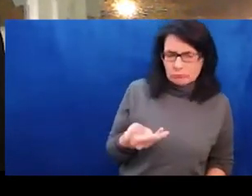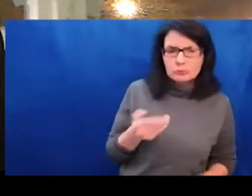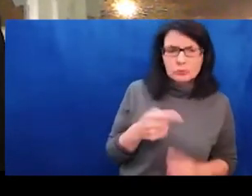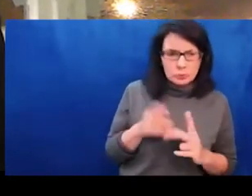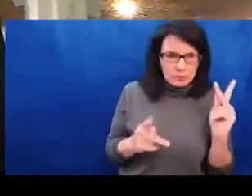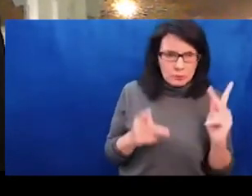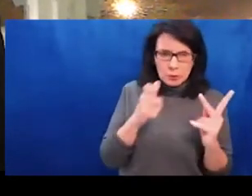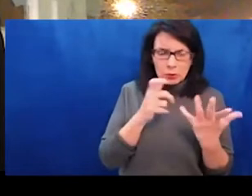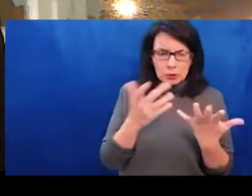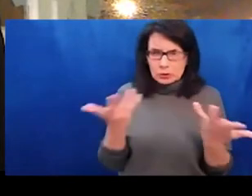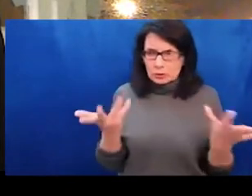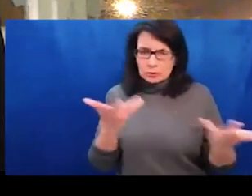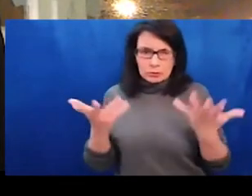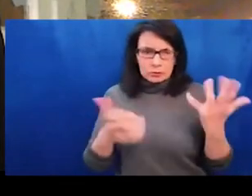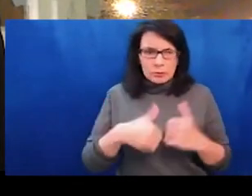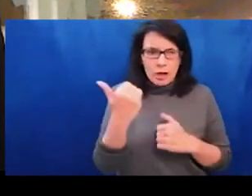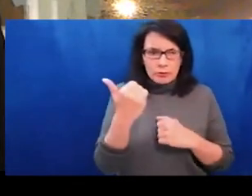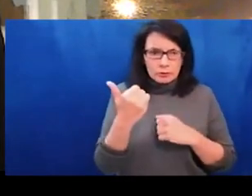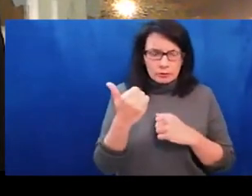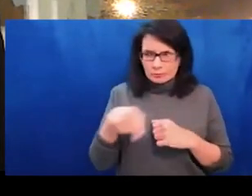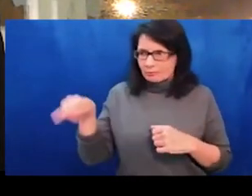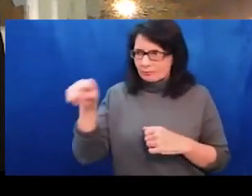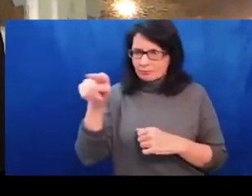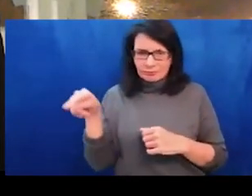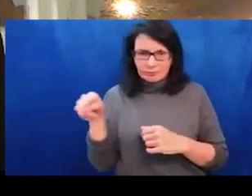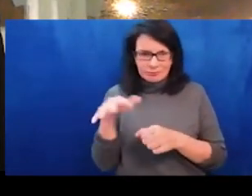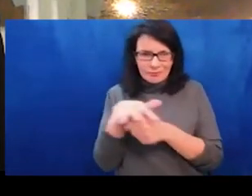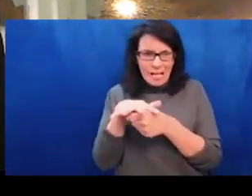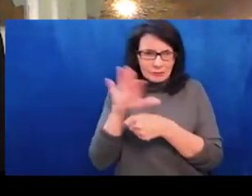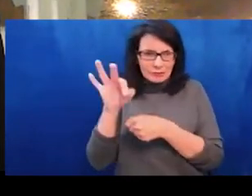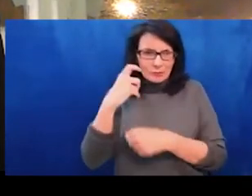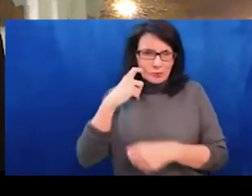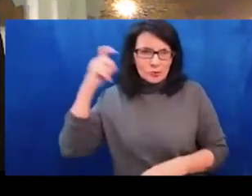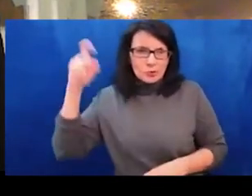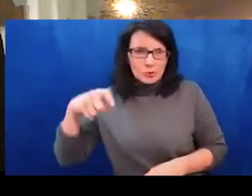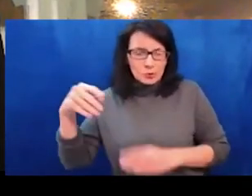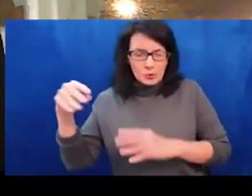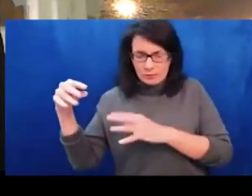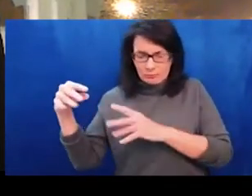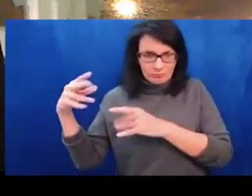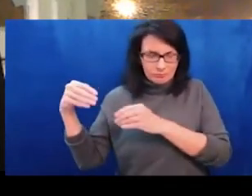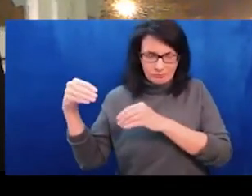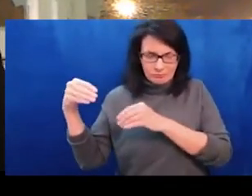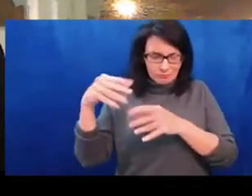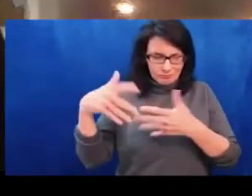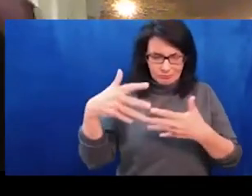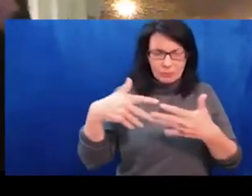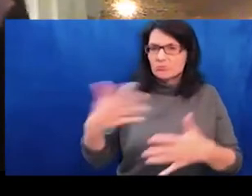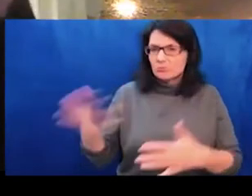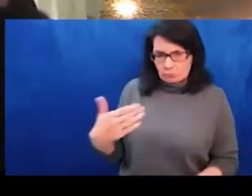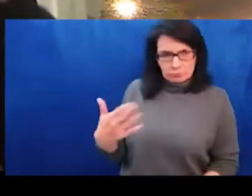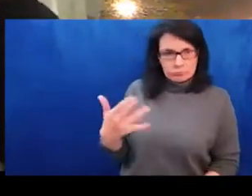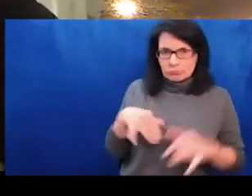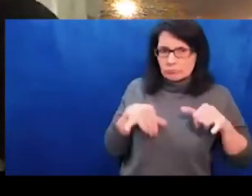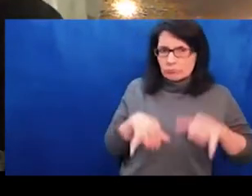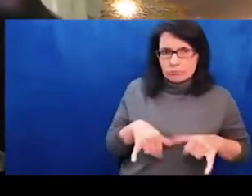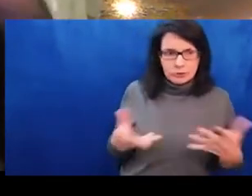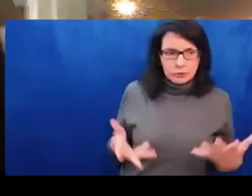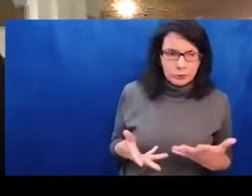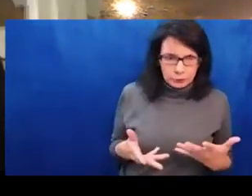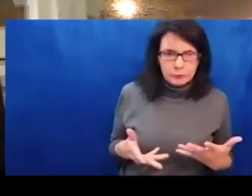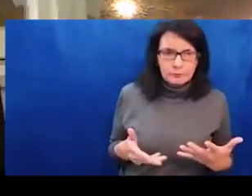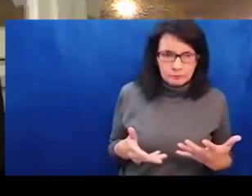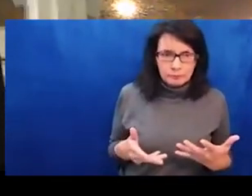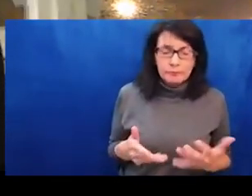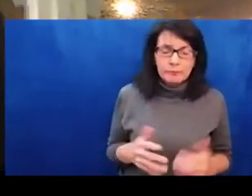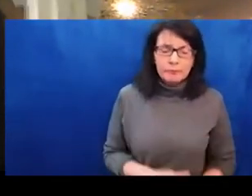for almost a week, a week. And I think it was a really brave gesture of